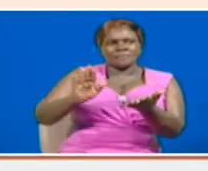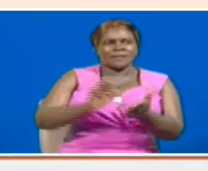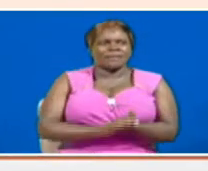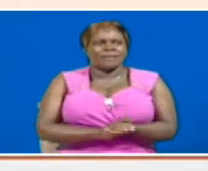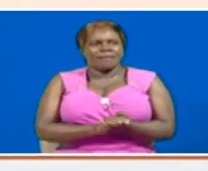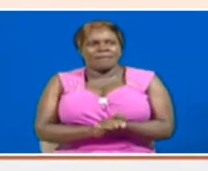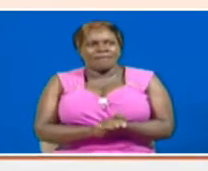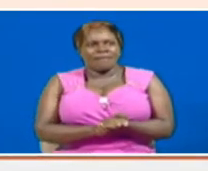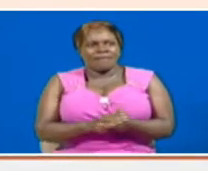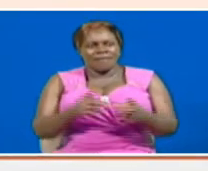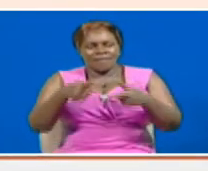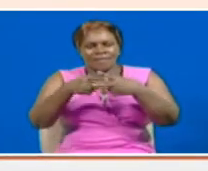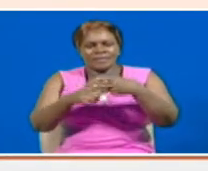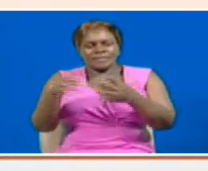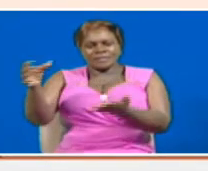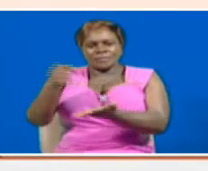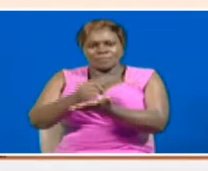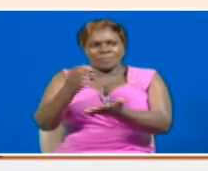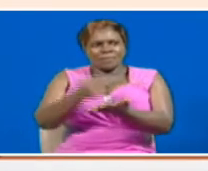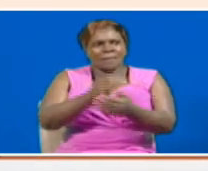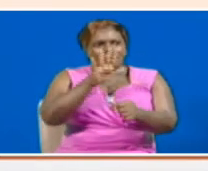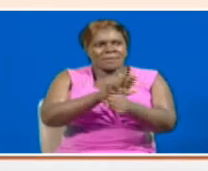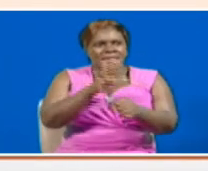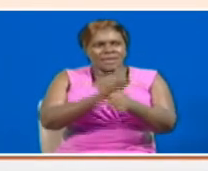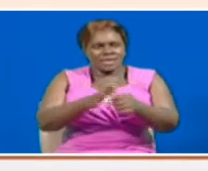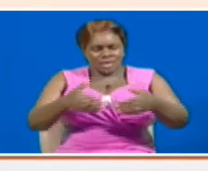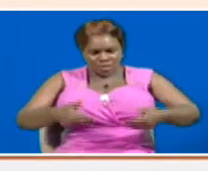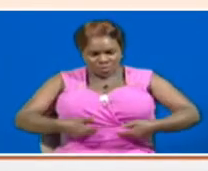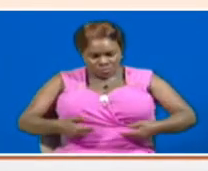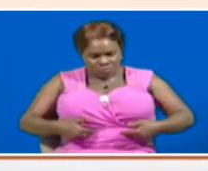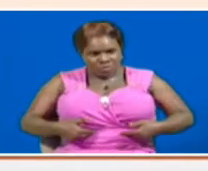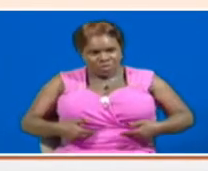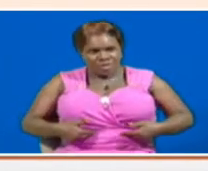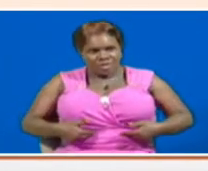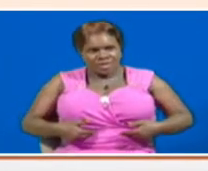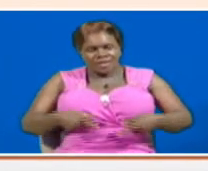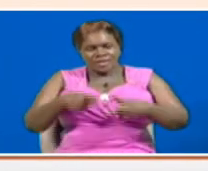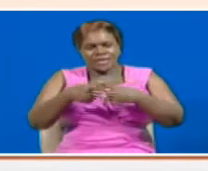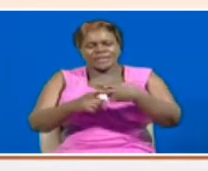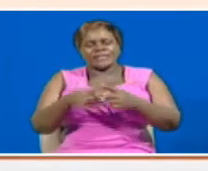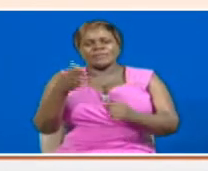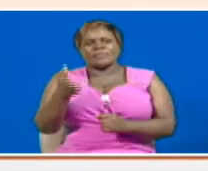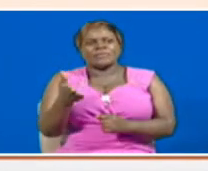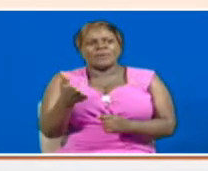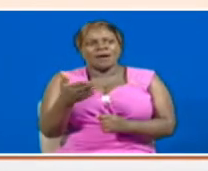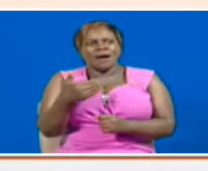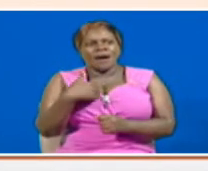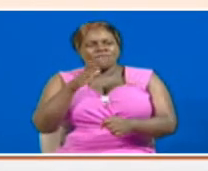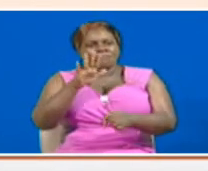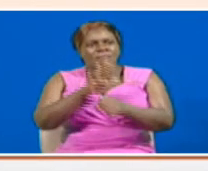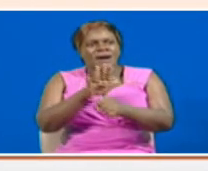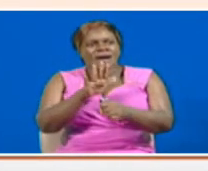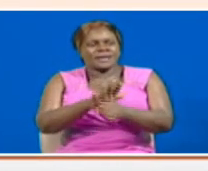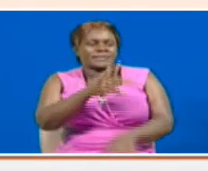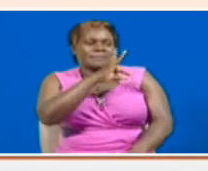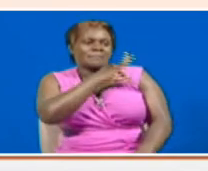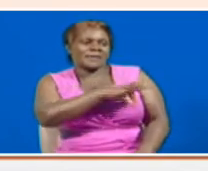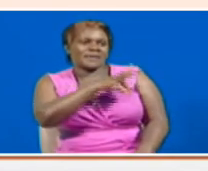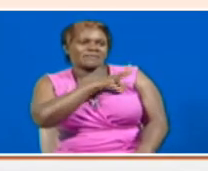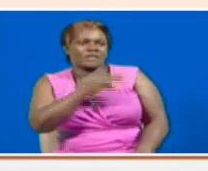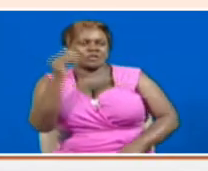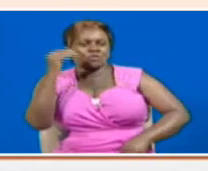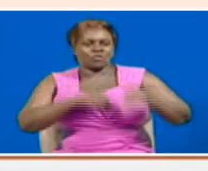creative industry has employed a lot of youths. Enabling this industry has a lot of benefits and